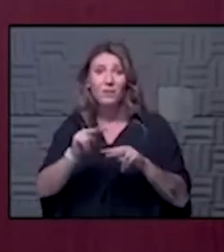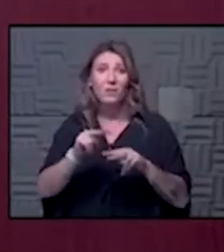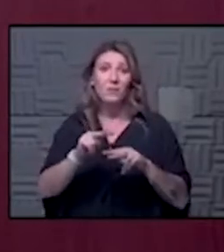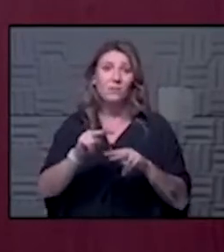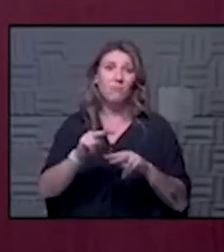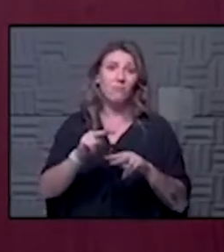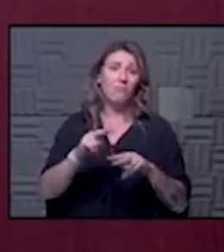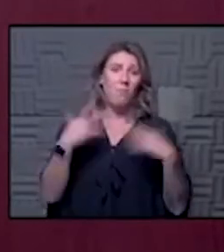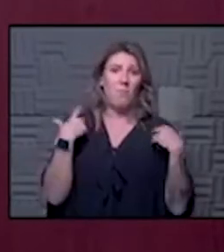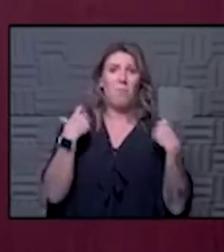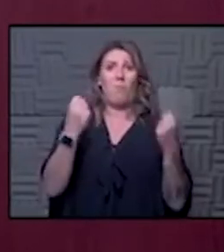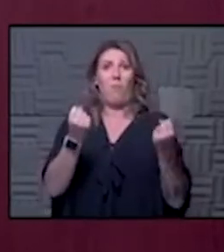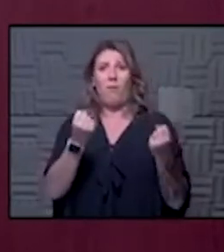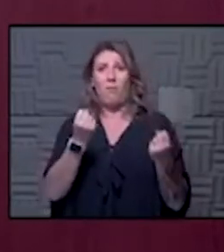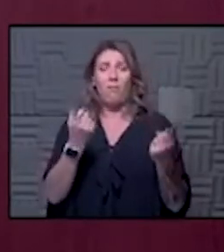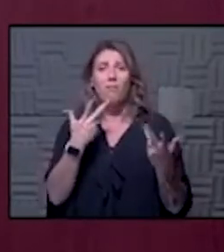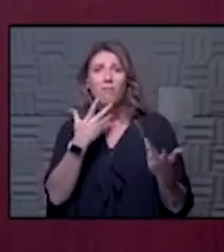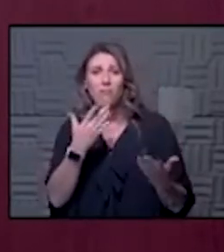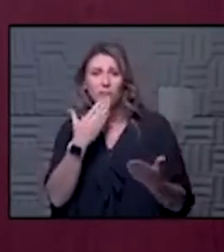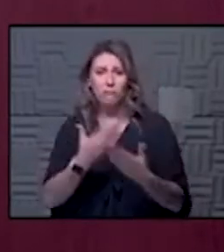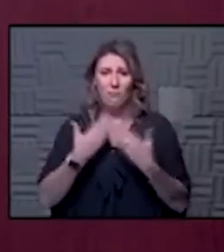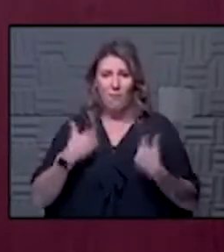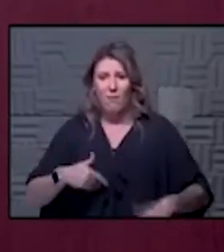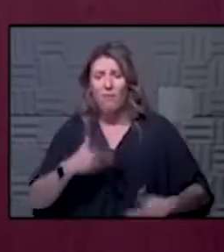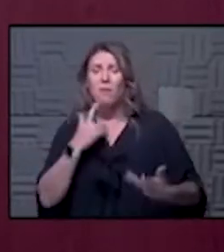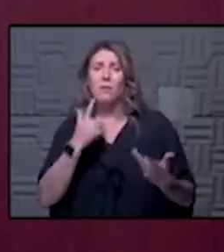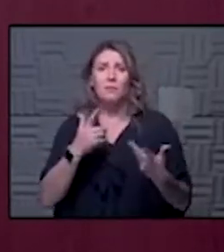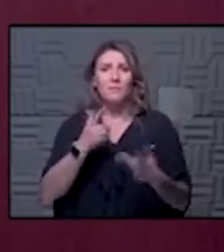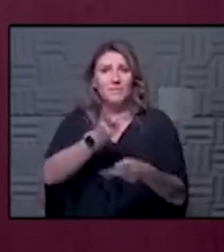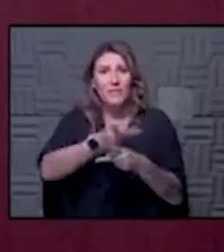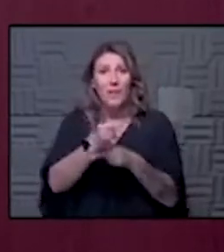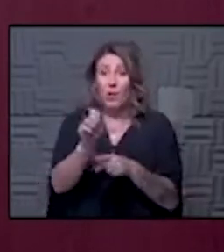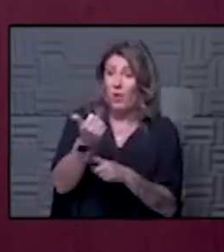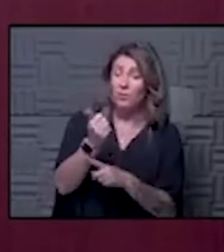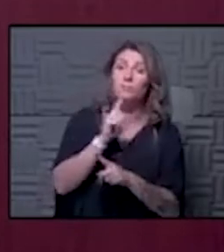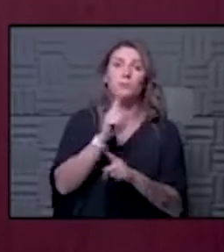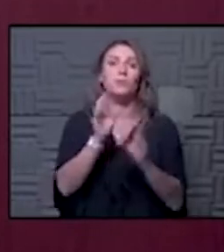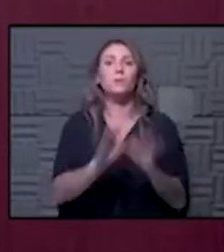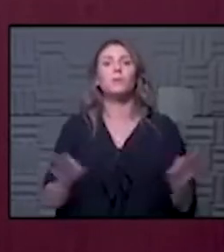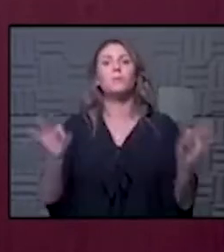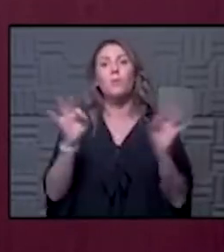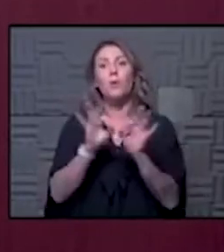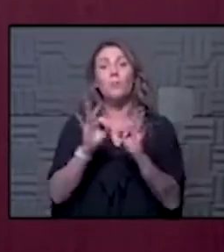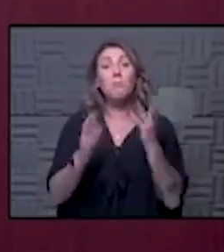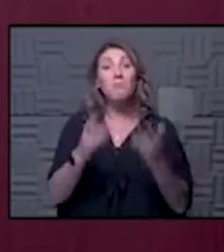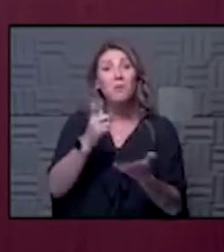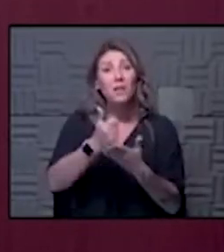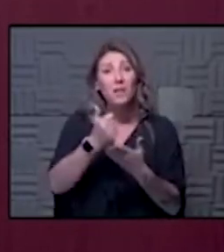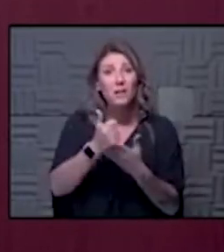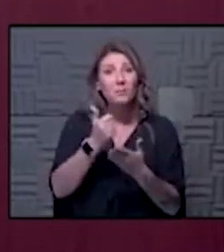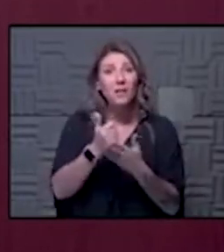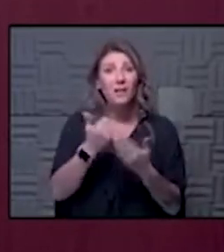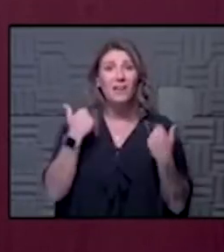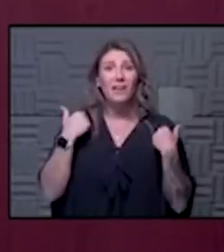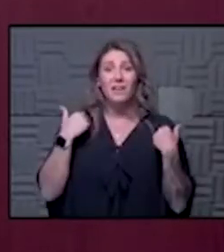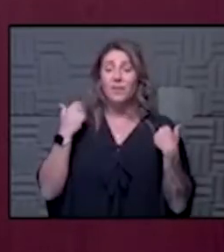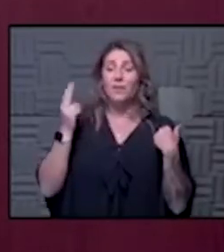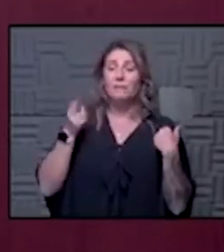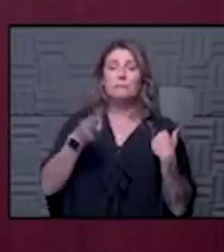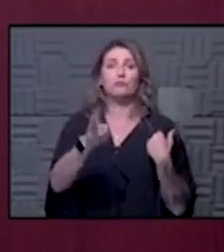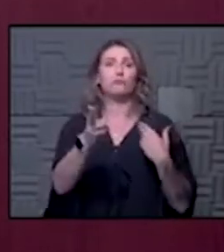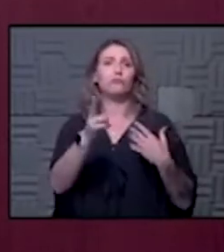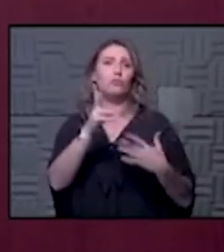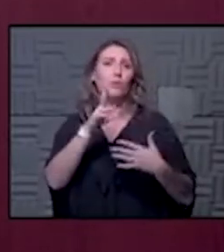those who are taking care of others is really important so it may be helpful to have a little bit of historical context